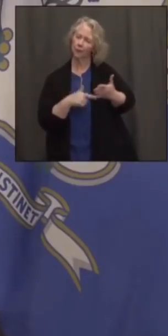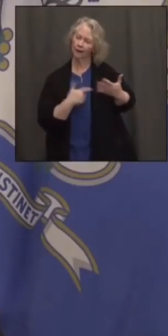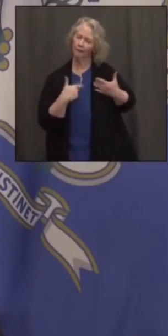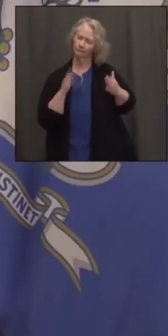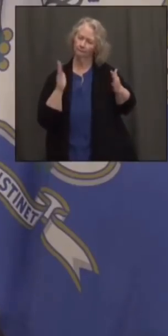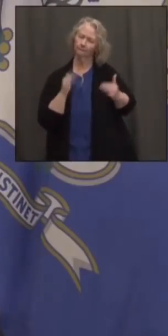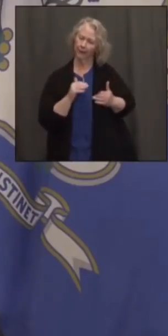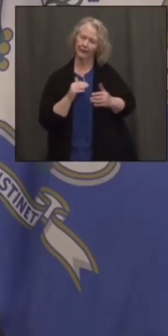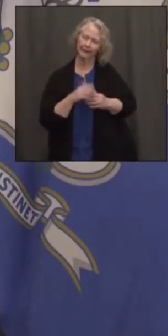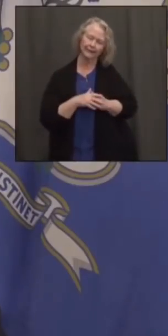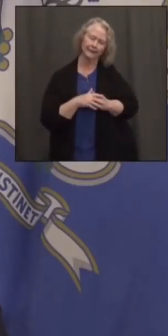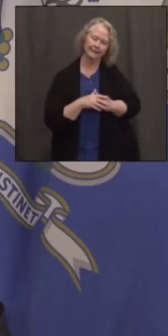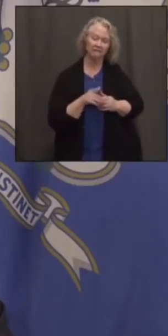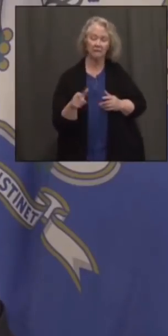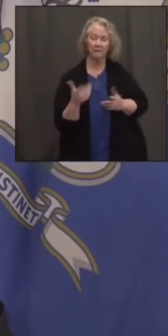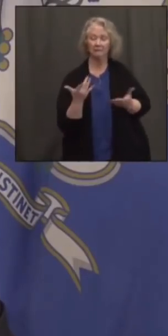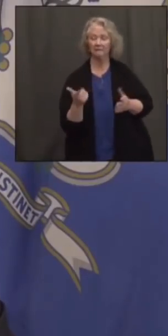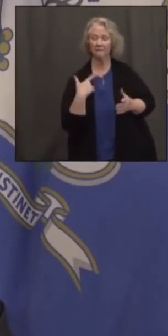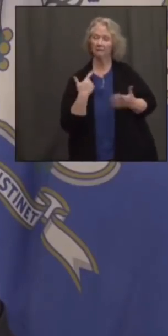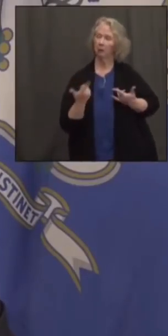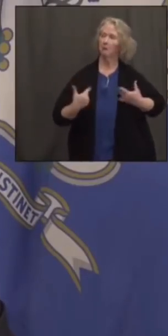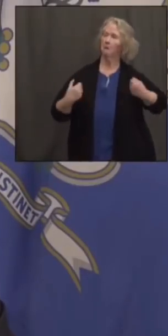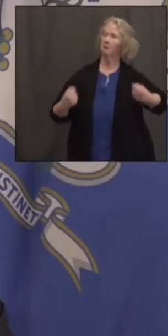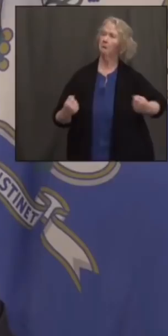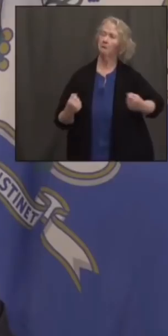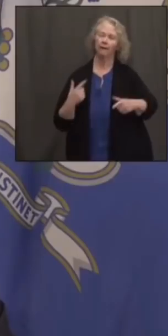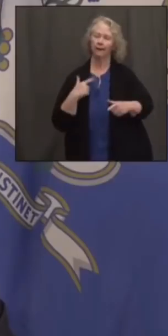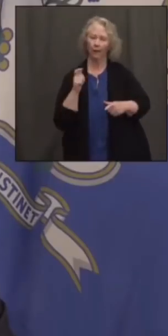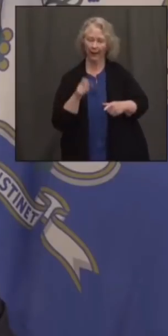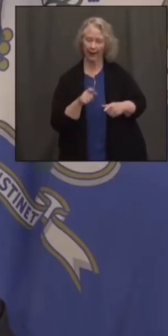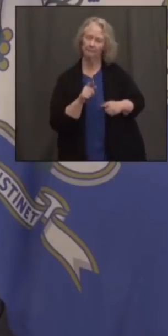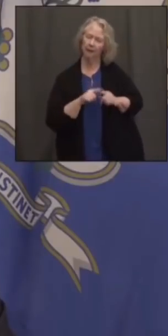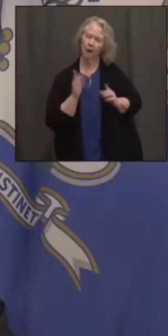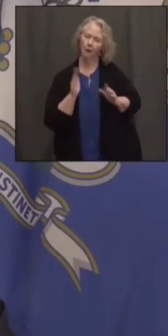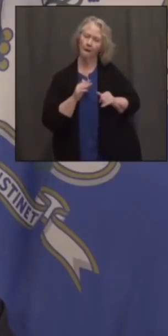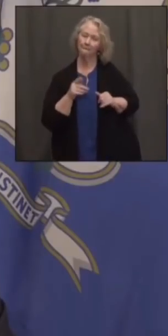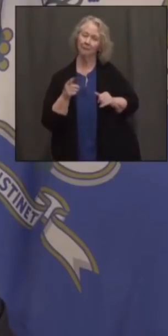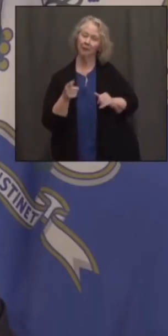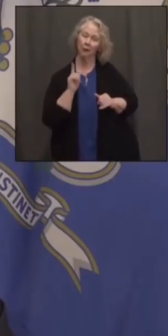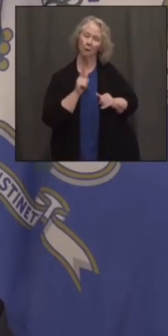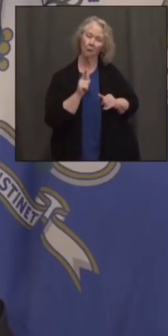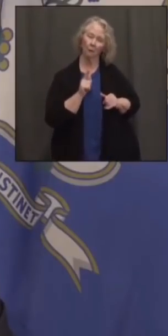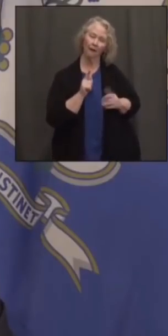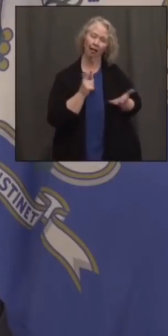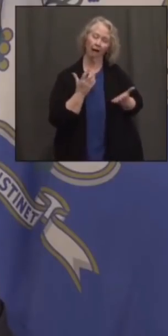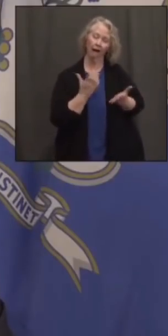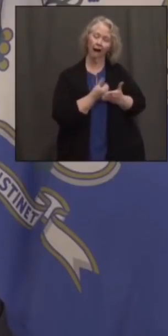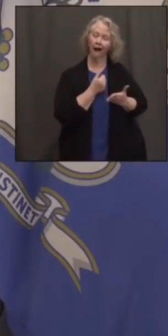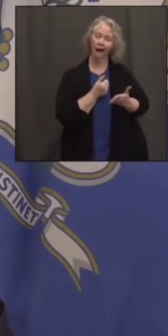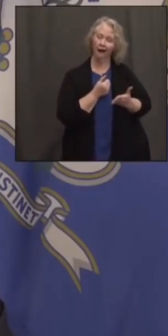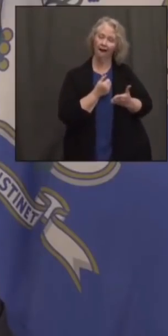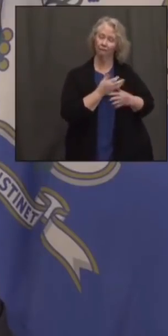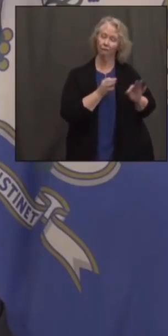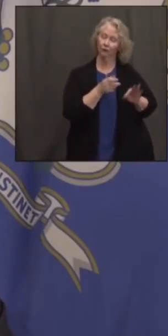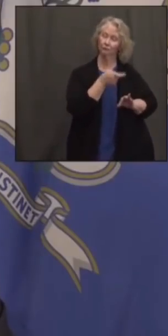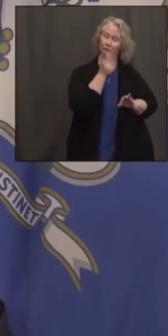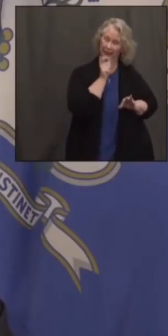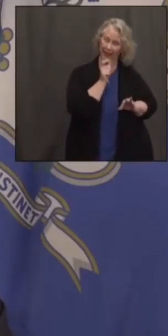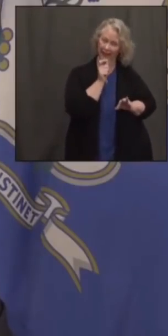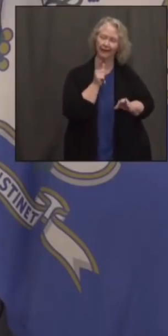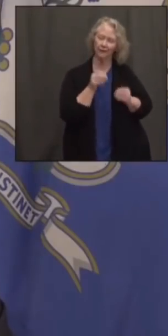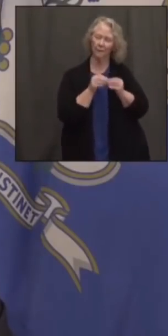the so-called invincibles. Hopefully, they're going to take advantage of the drinks on us opportunity. We'll see some ramp up there.